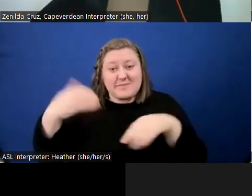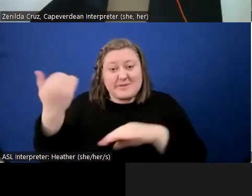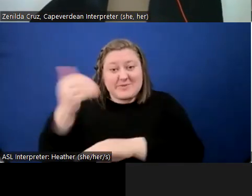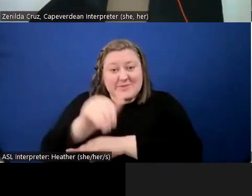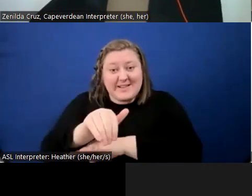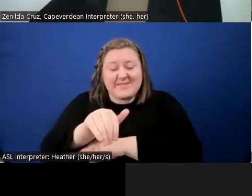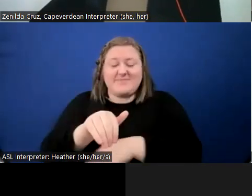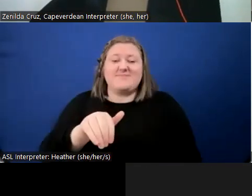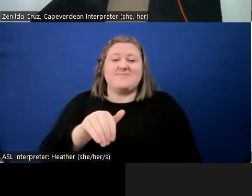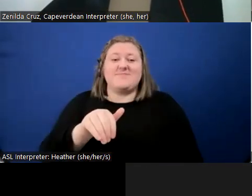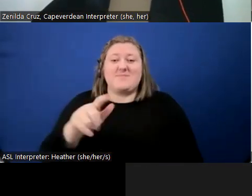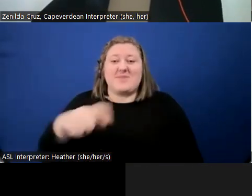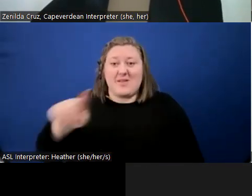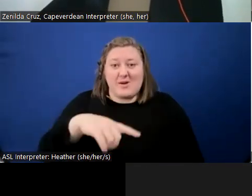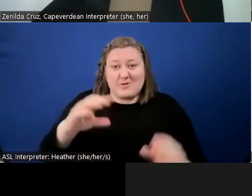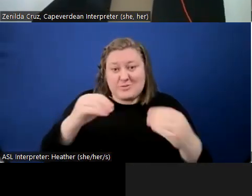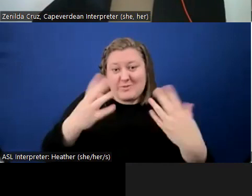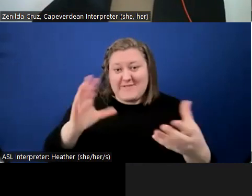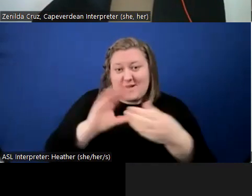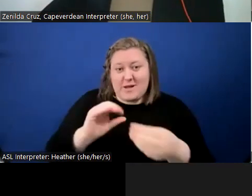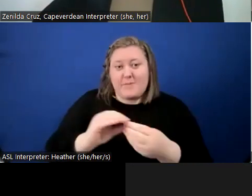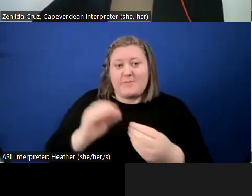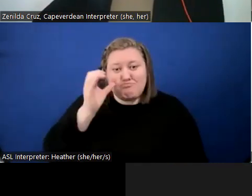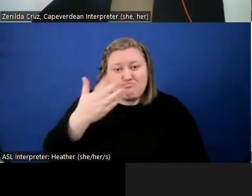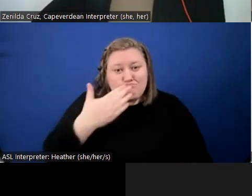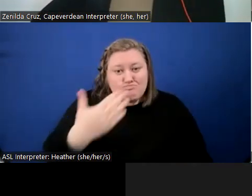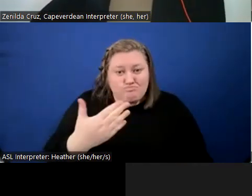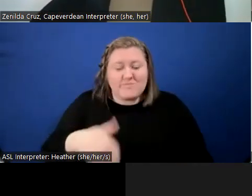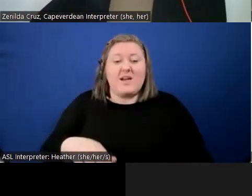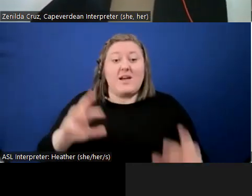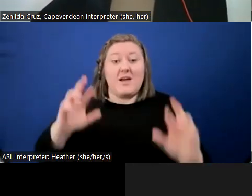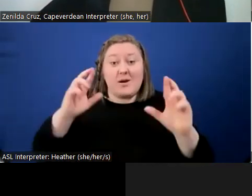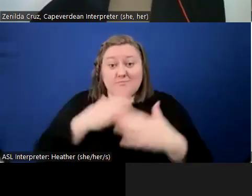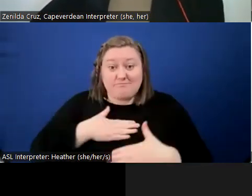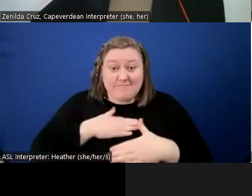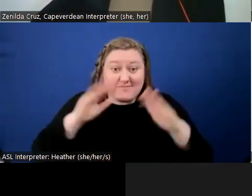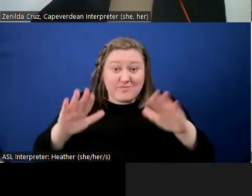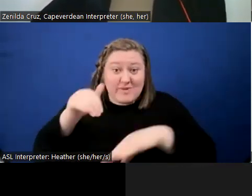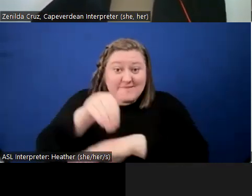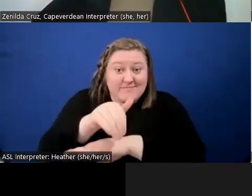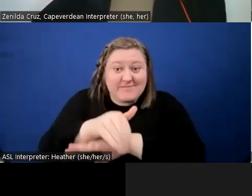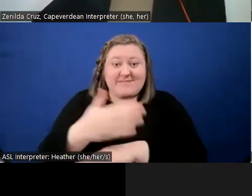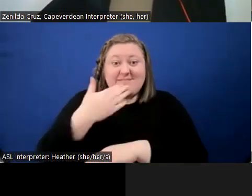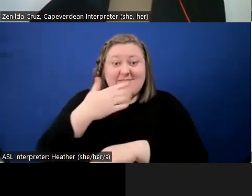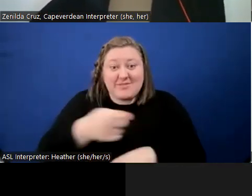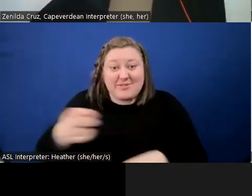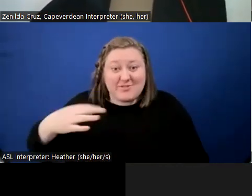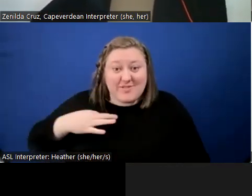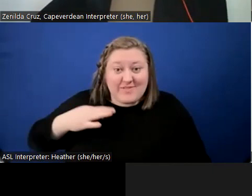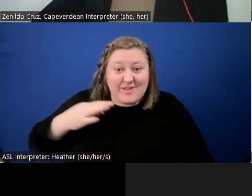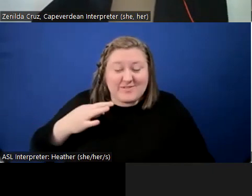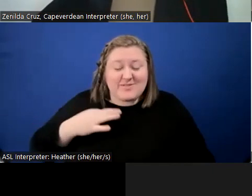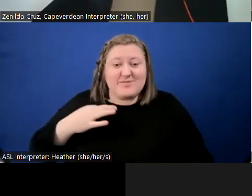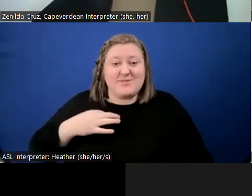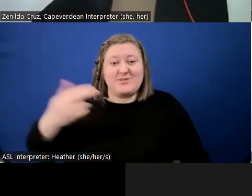evening and those providing comments. I hope everyone has a great evening. And thank you to all the volunteers who took the time